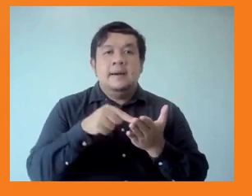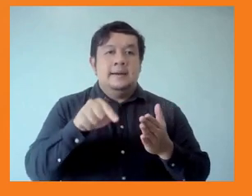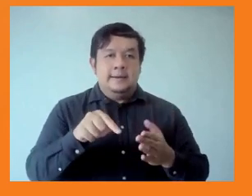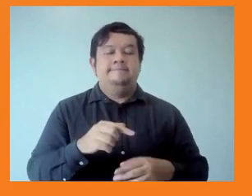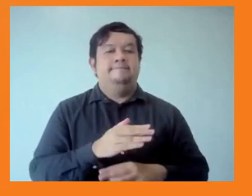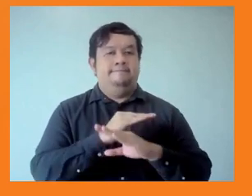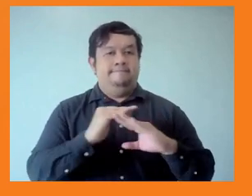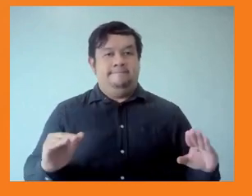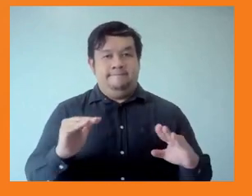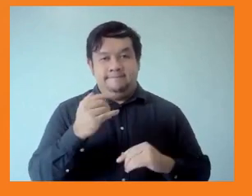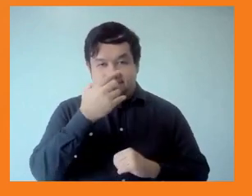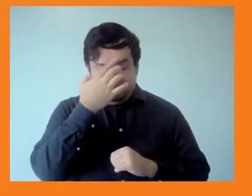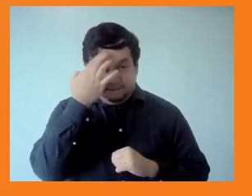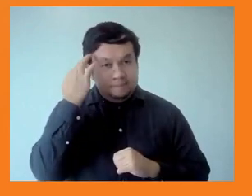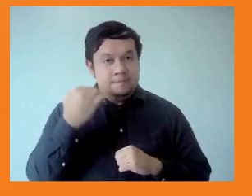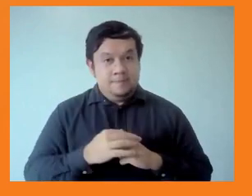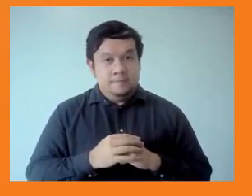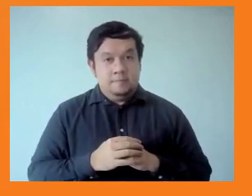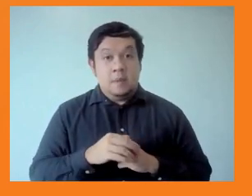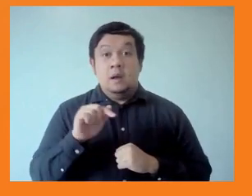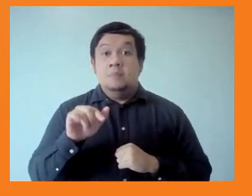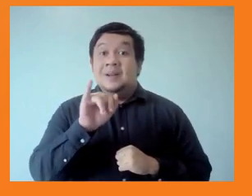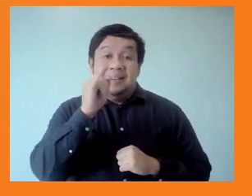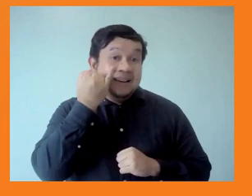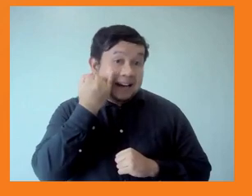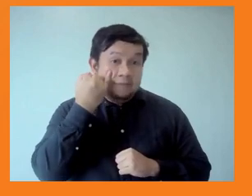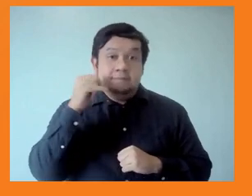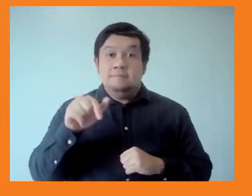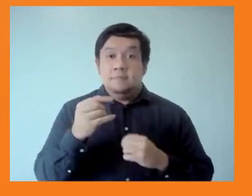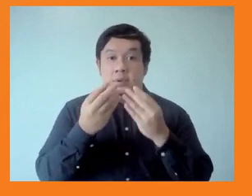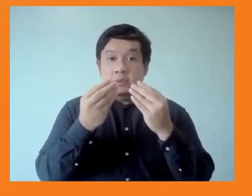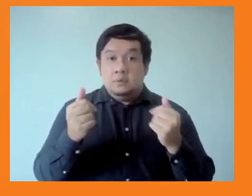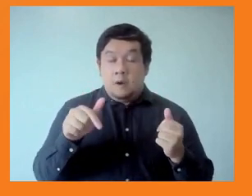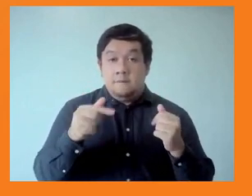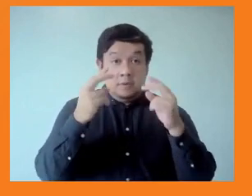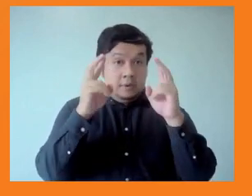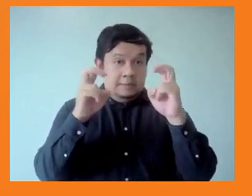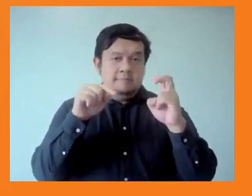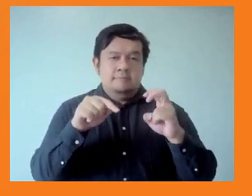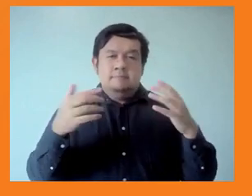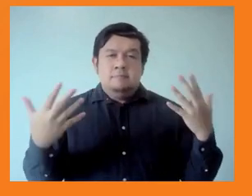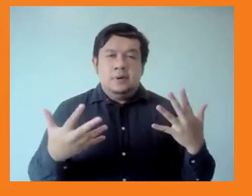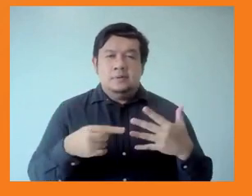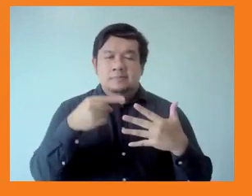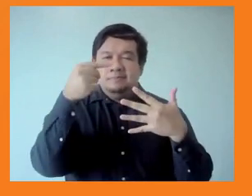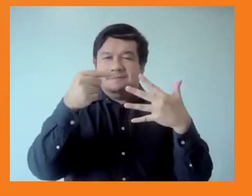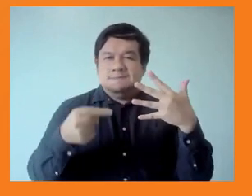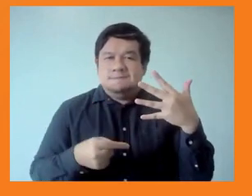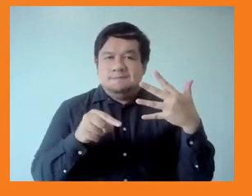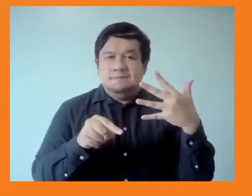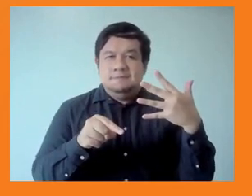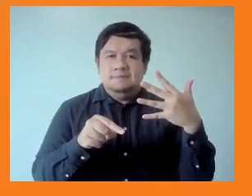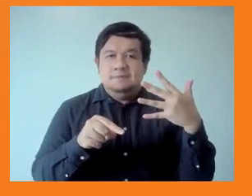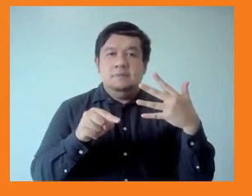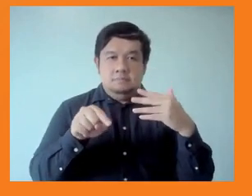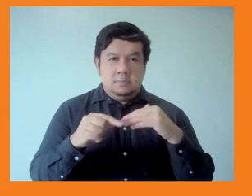in terms of solutions, I've talked a lot about, you know, having more inclusive indicators that